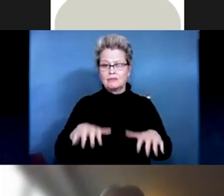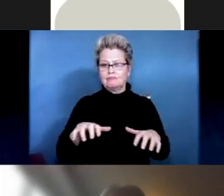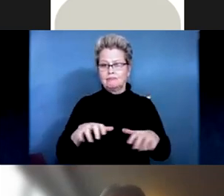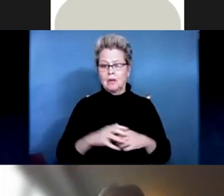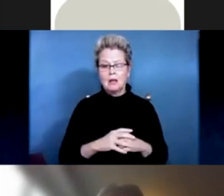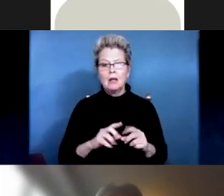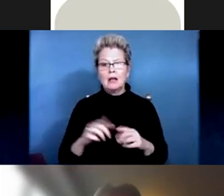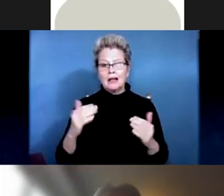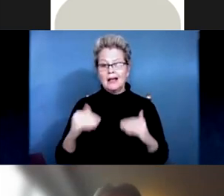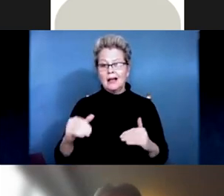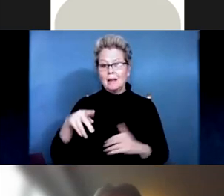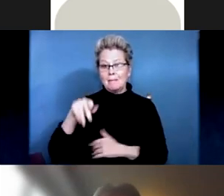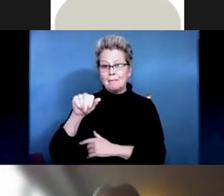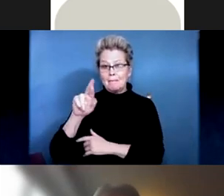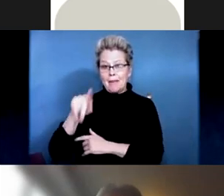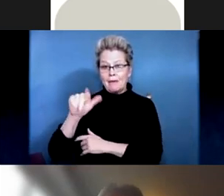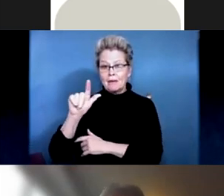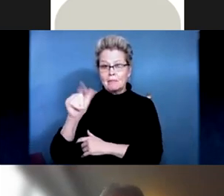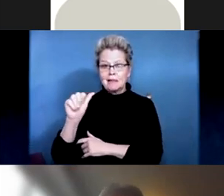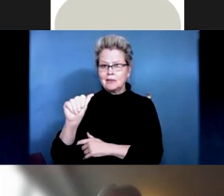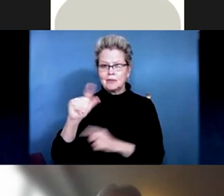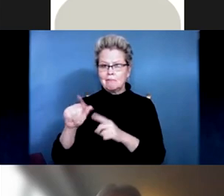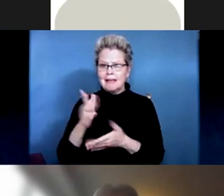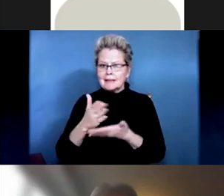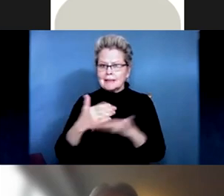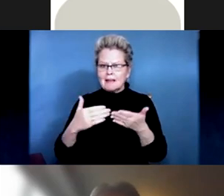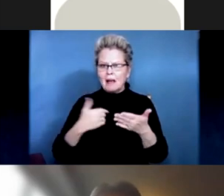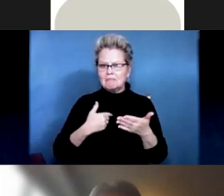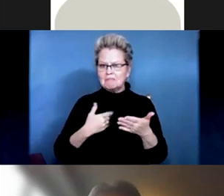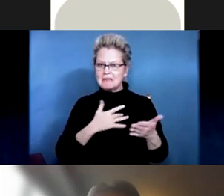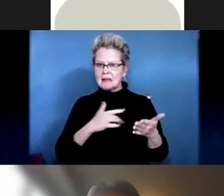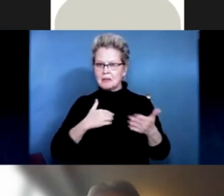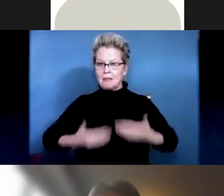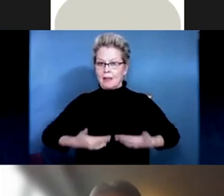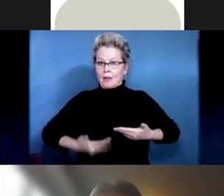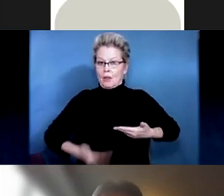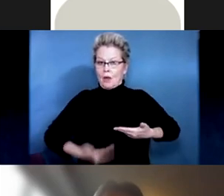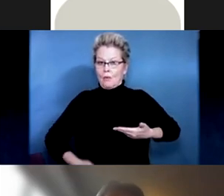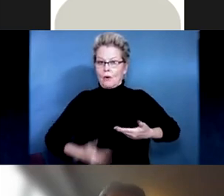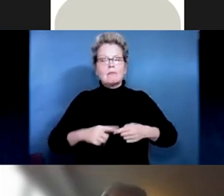then the rest are paraplegia. And that kind of breaks down. So you can see this is the distribution.